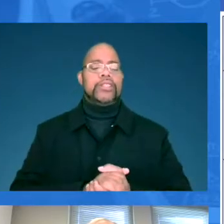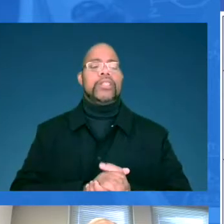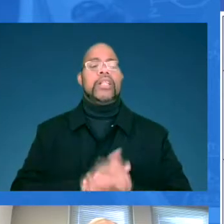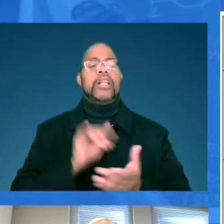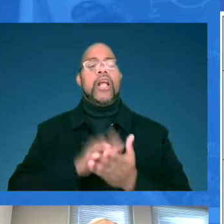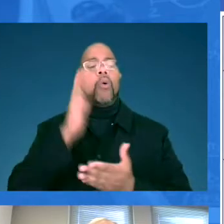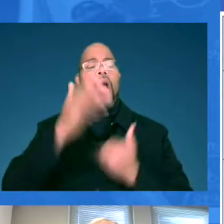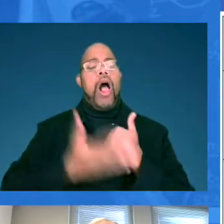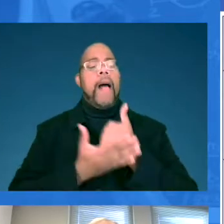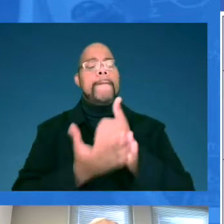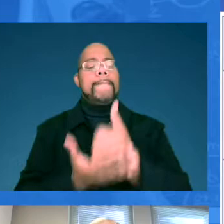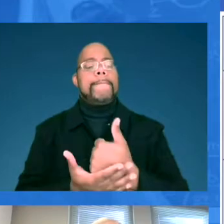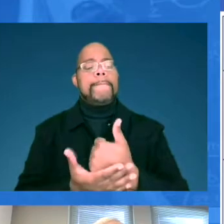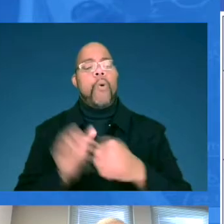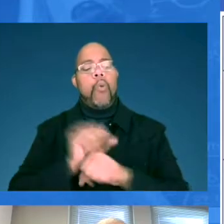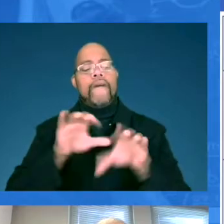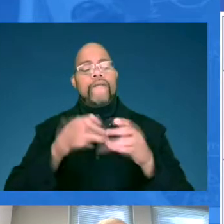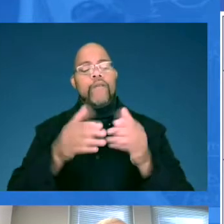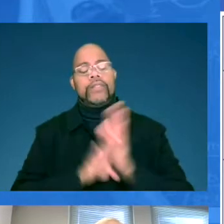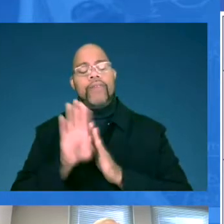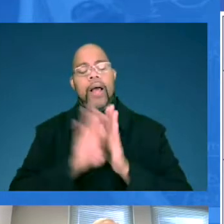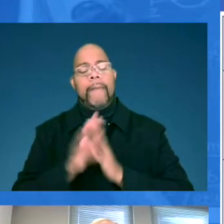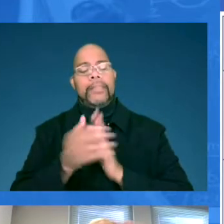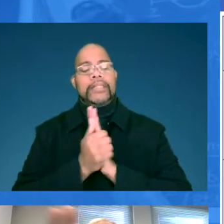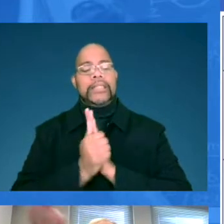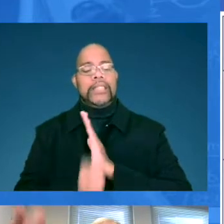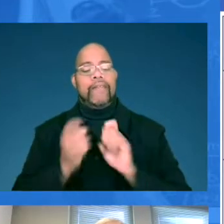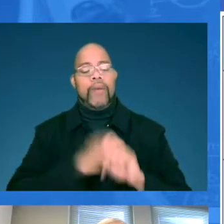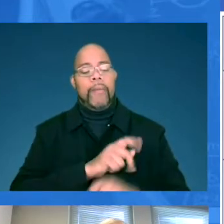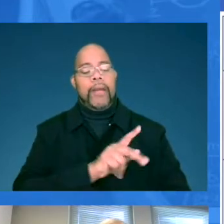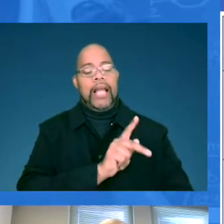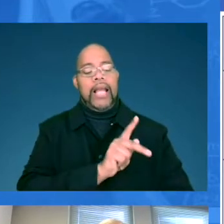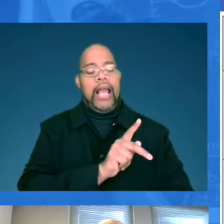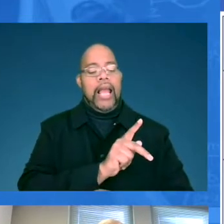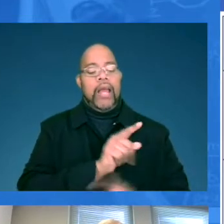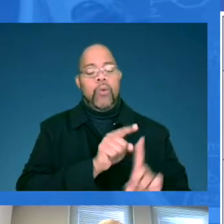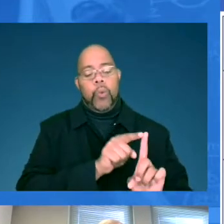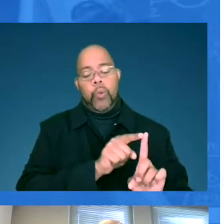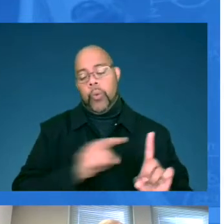workforce development skills from K all the way through 12.